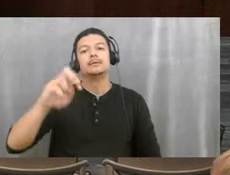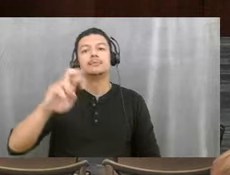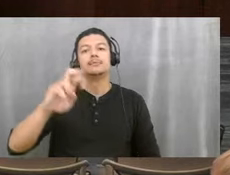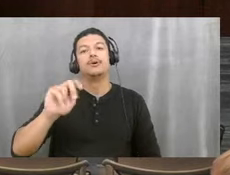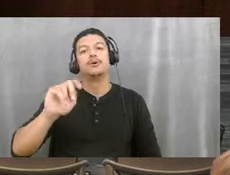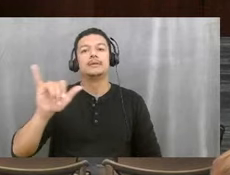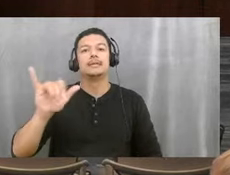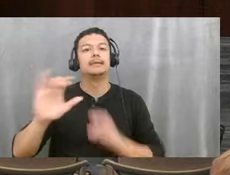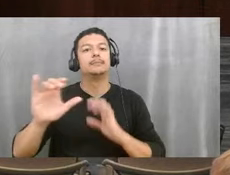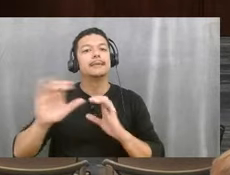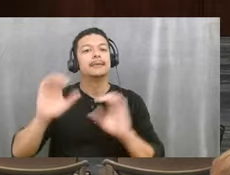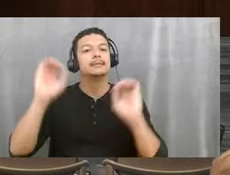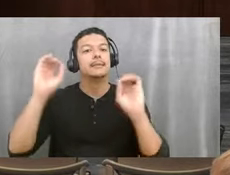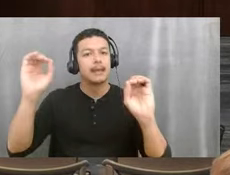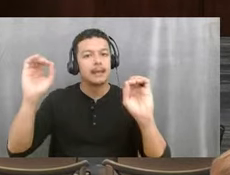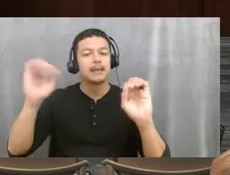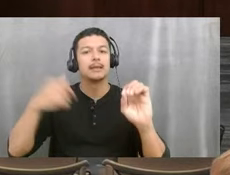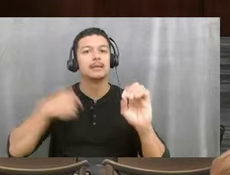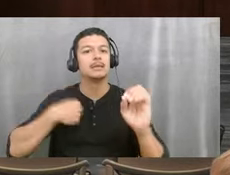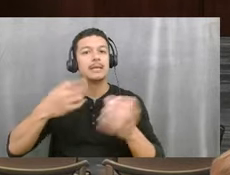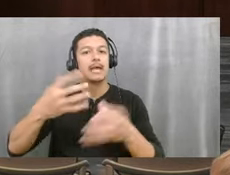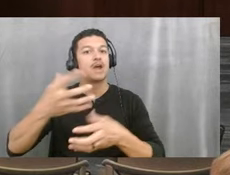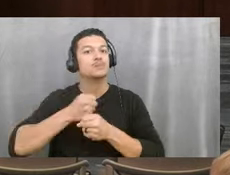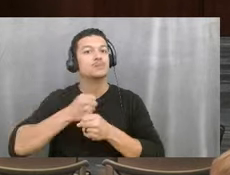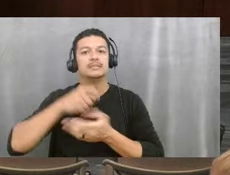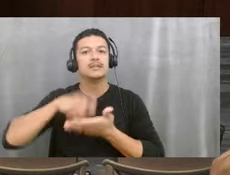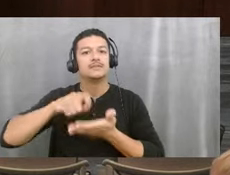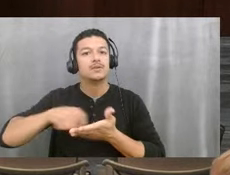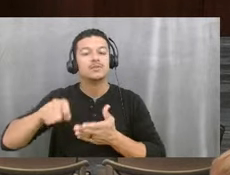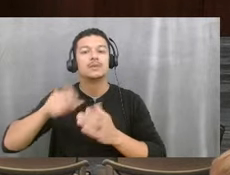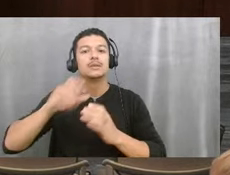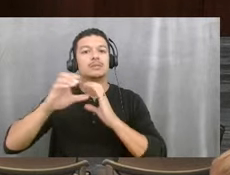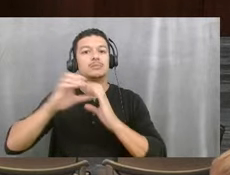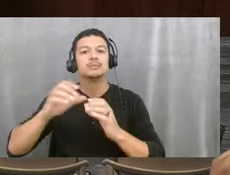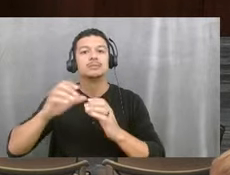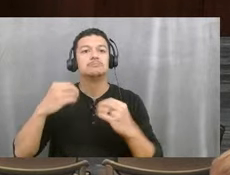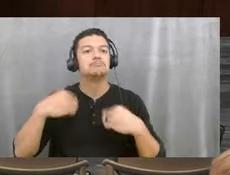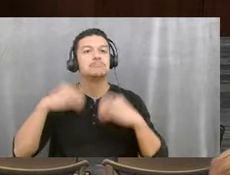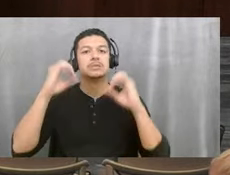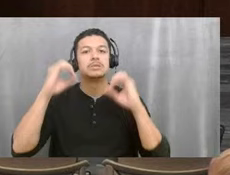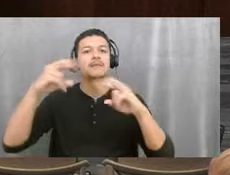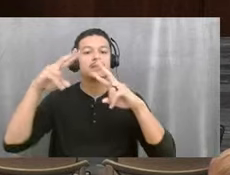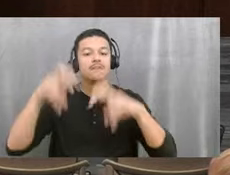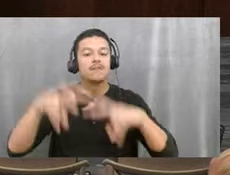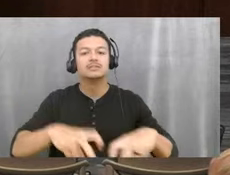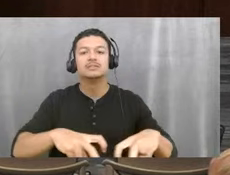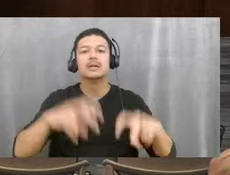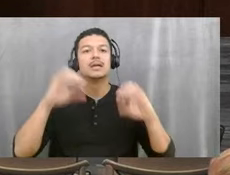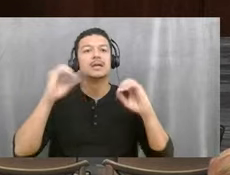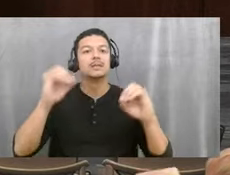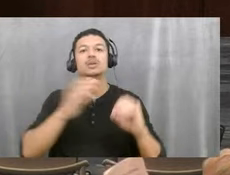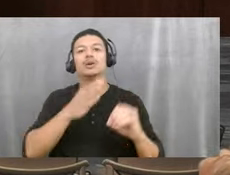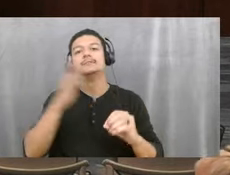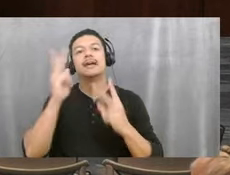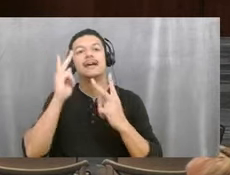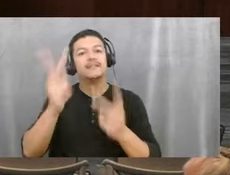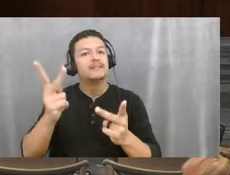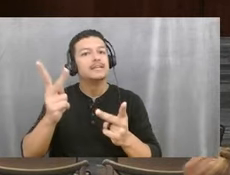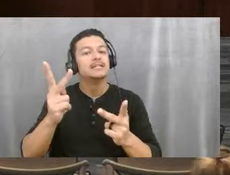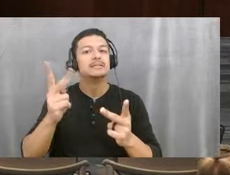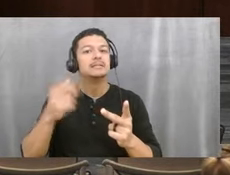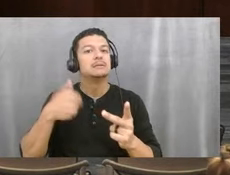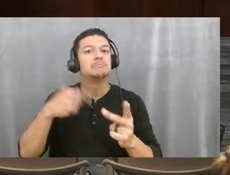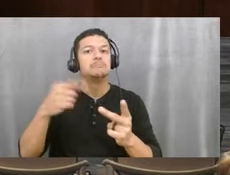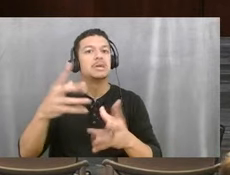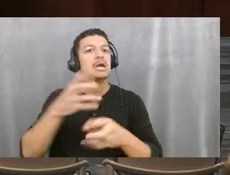not received written communications. I have not conducted an investigation. I have not made a site visit. I have not received expert opinions.